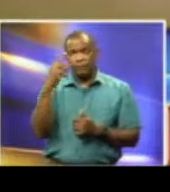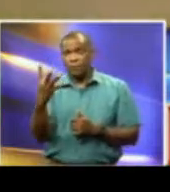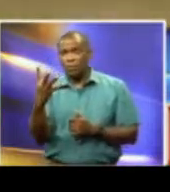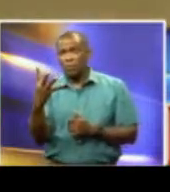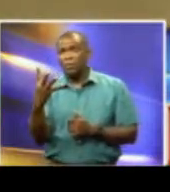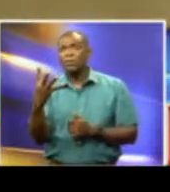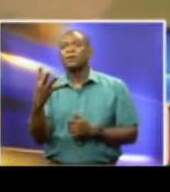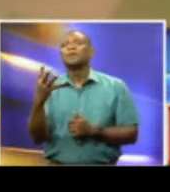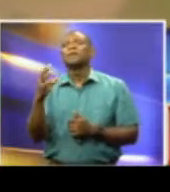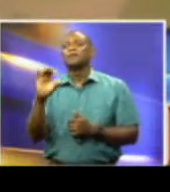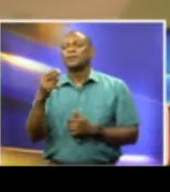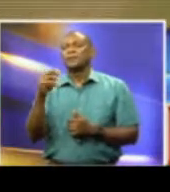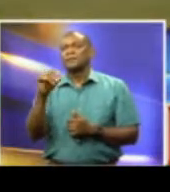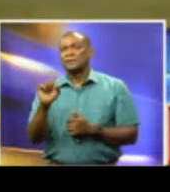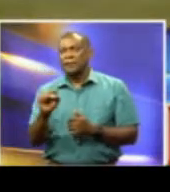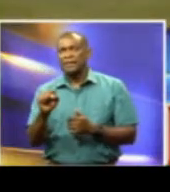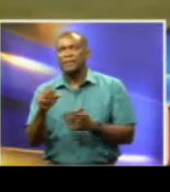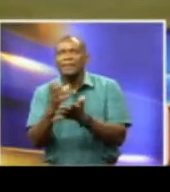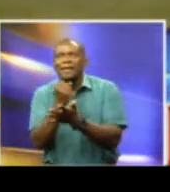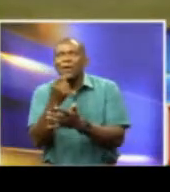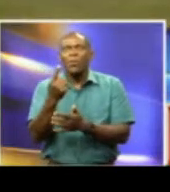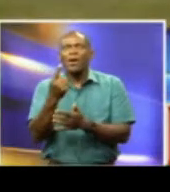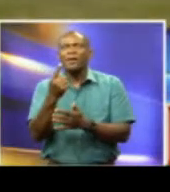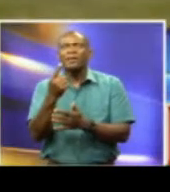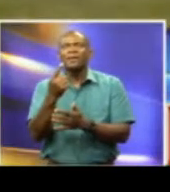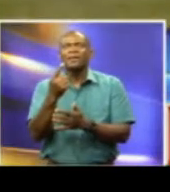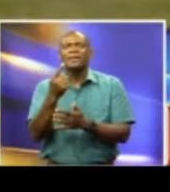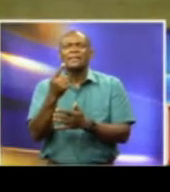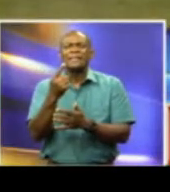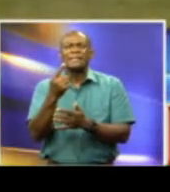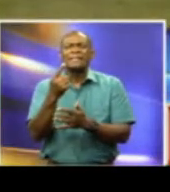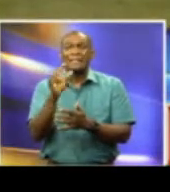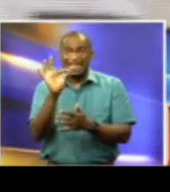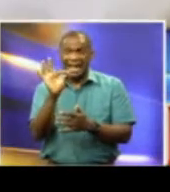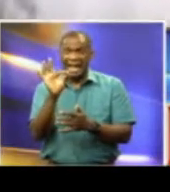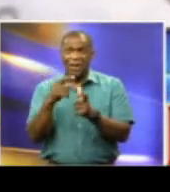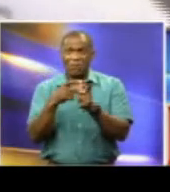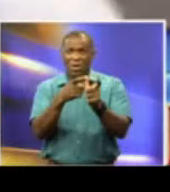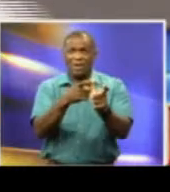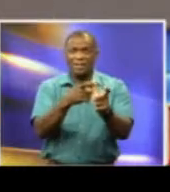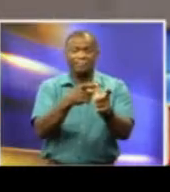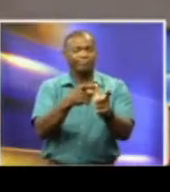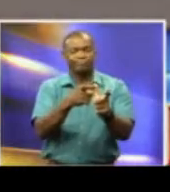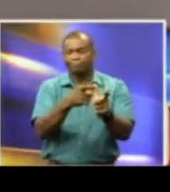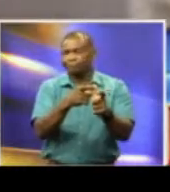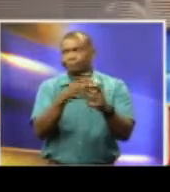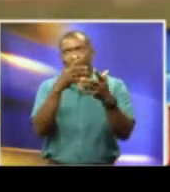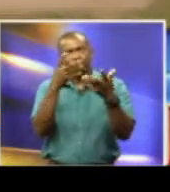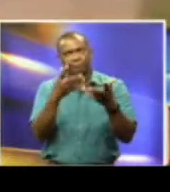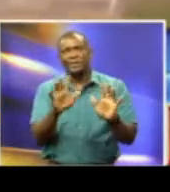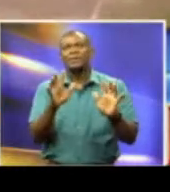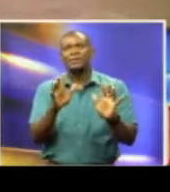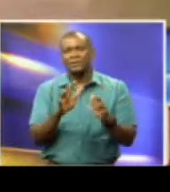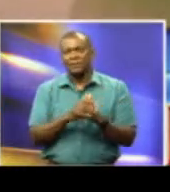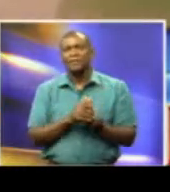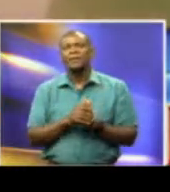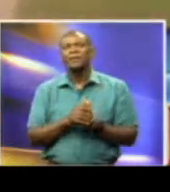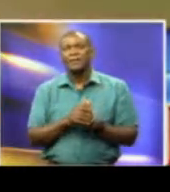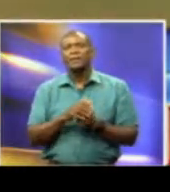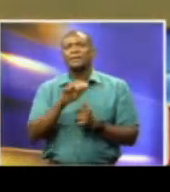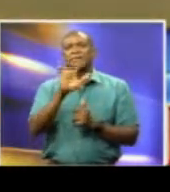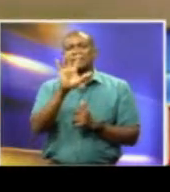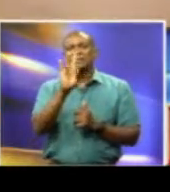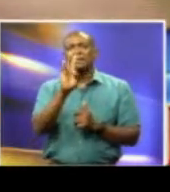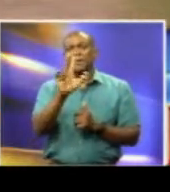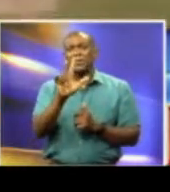Ruston Chase who gets one coming back from Broad. Nine runs he made and that about wraps up the Windies top five batsmen with 73